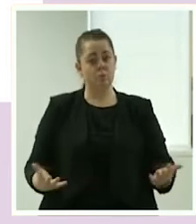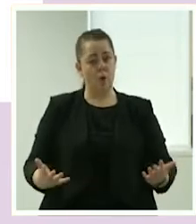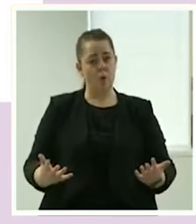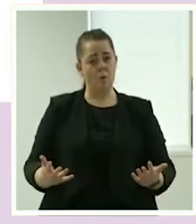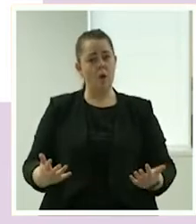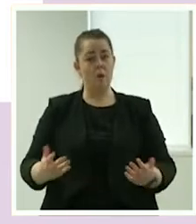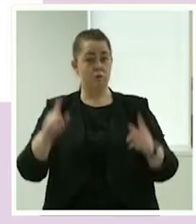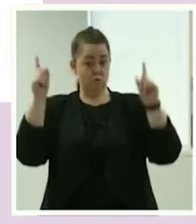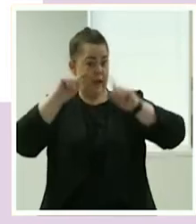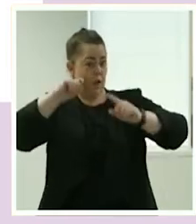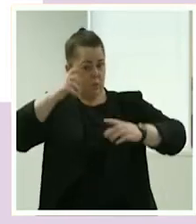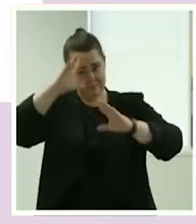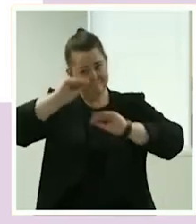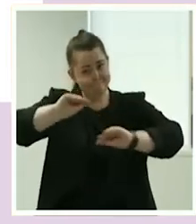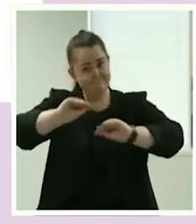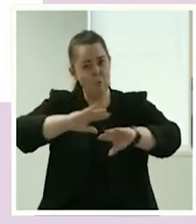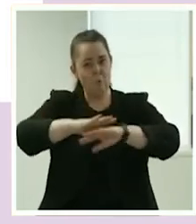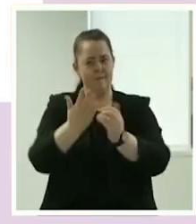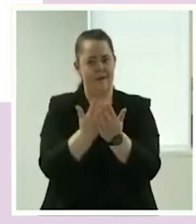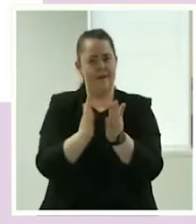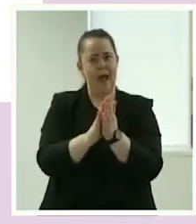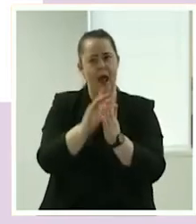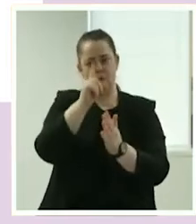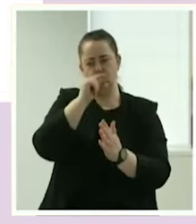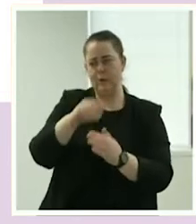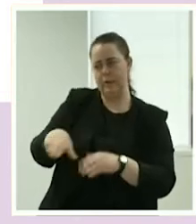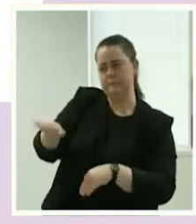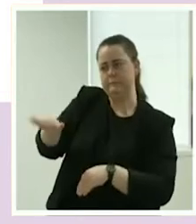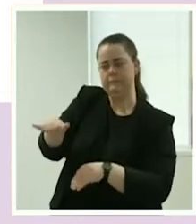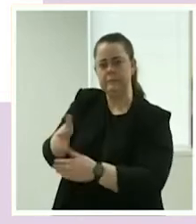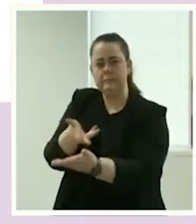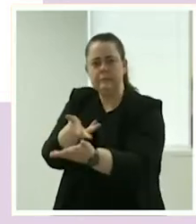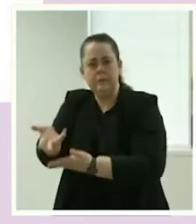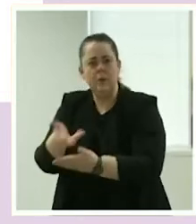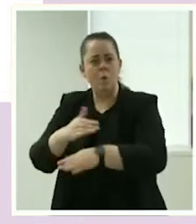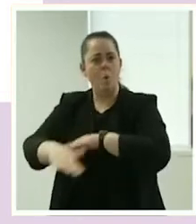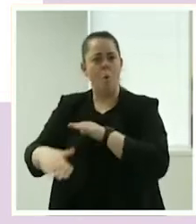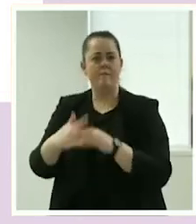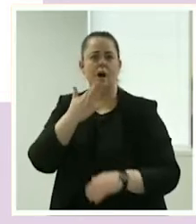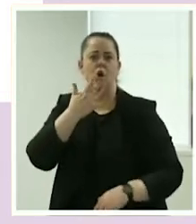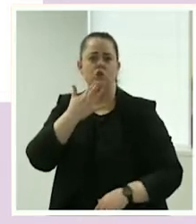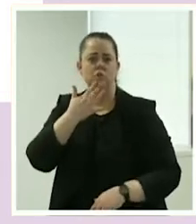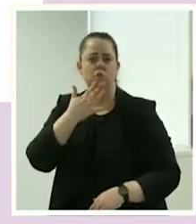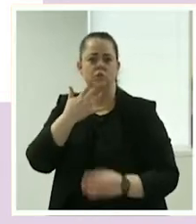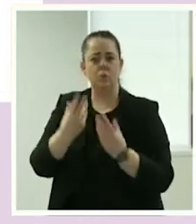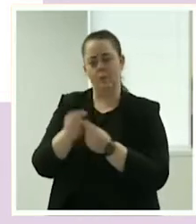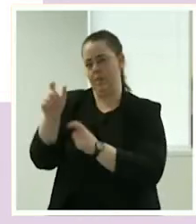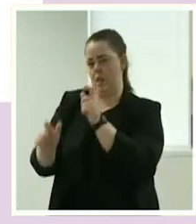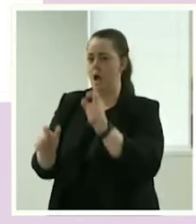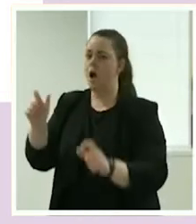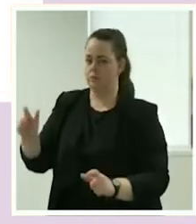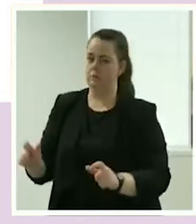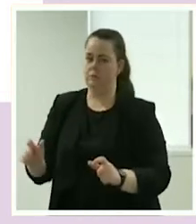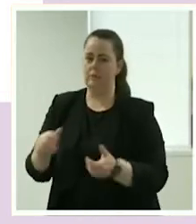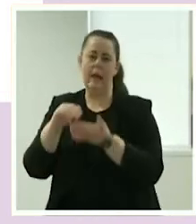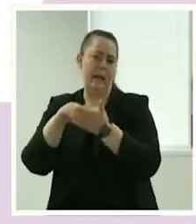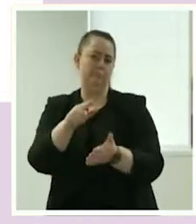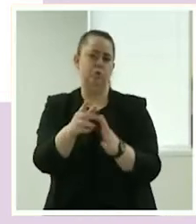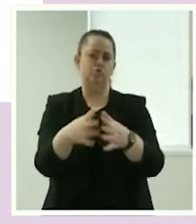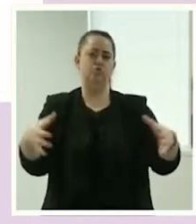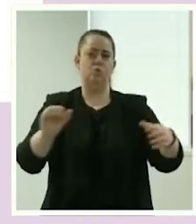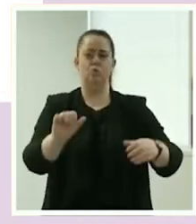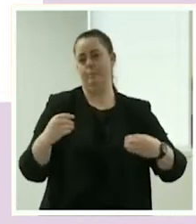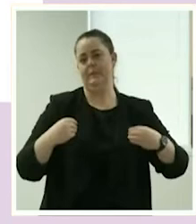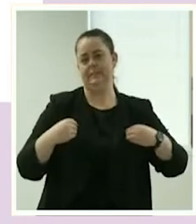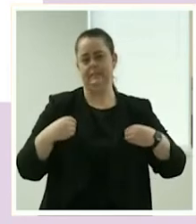so that you're more informed and confident as you build your business as an independent support provider. And that will be, there will be more discussion on